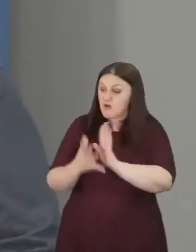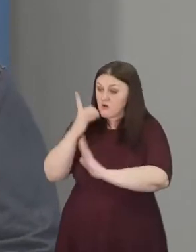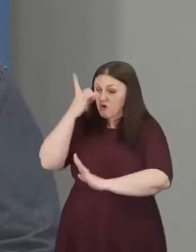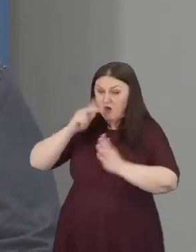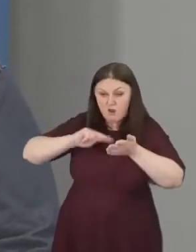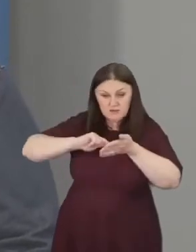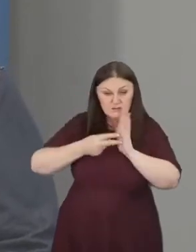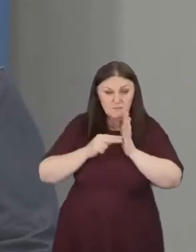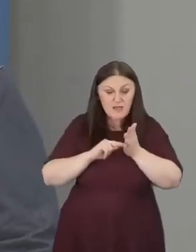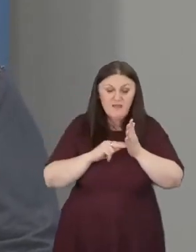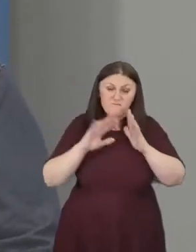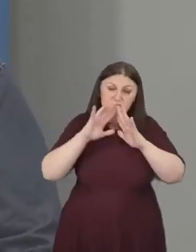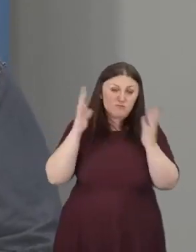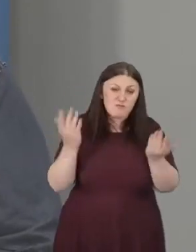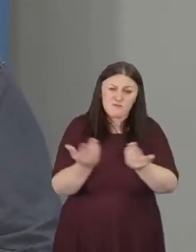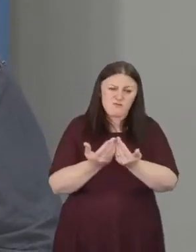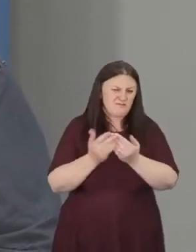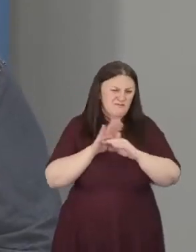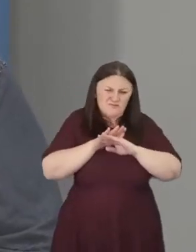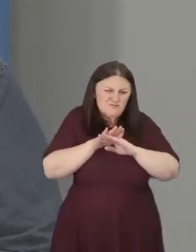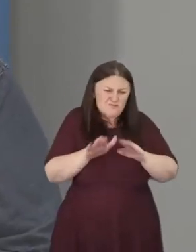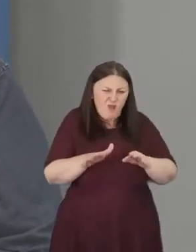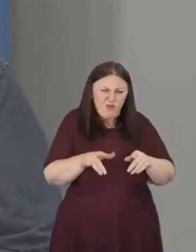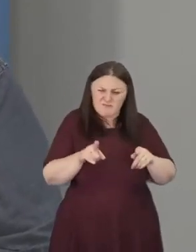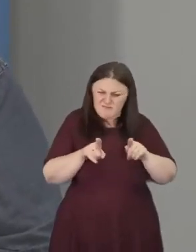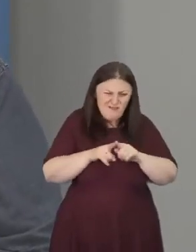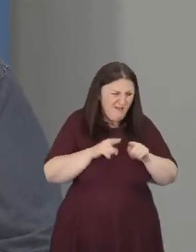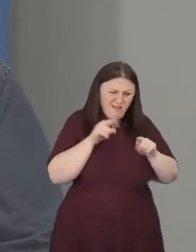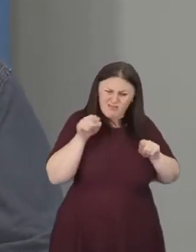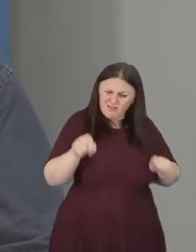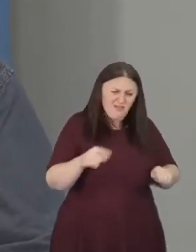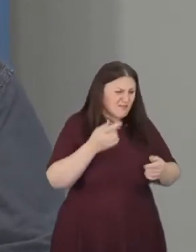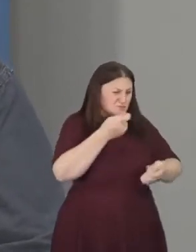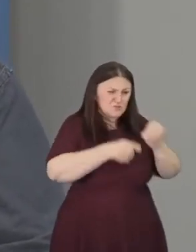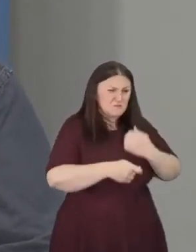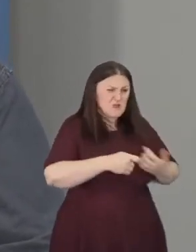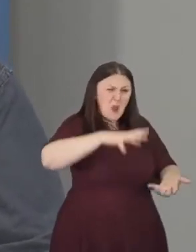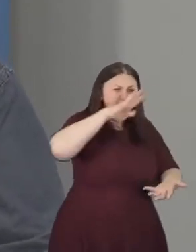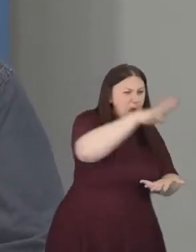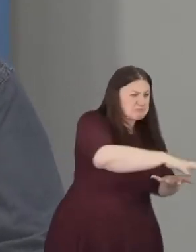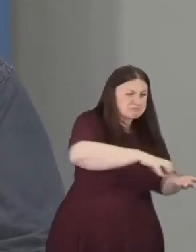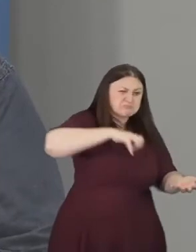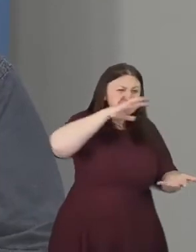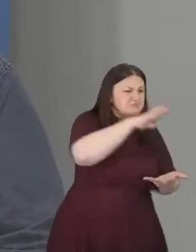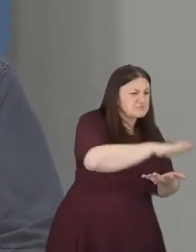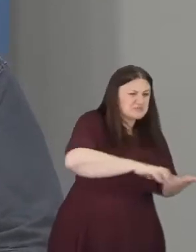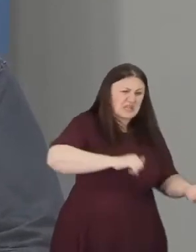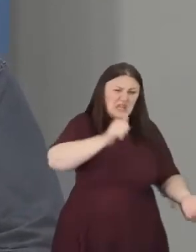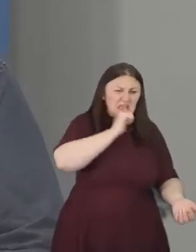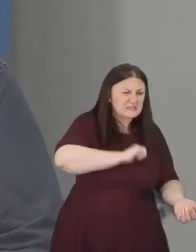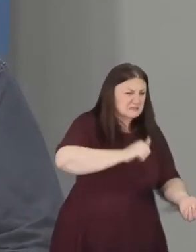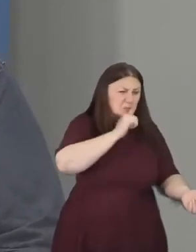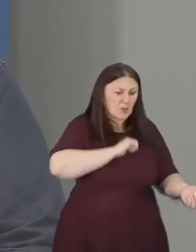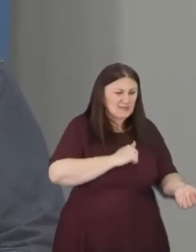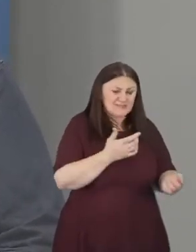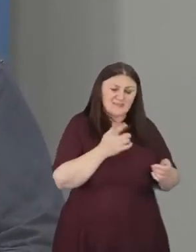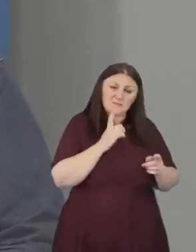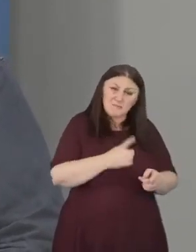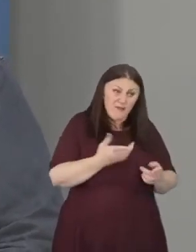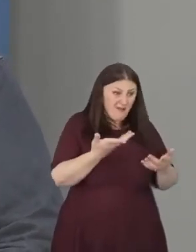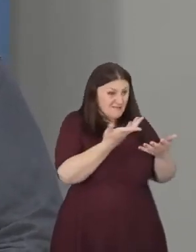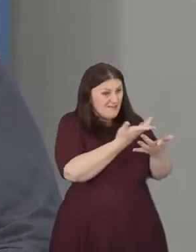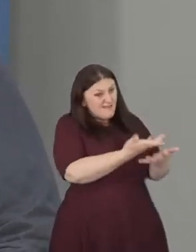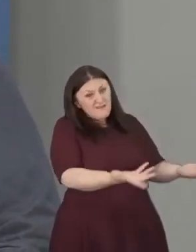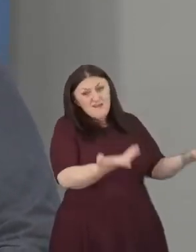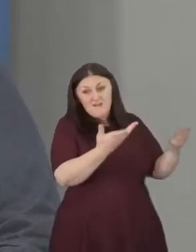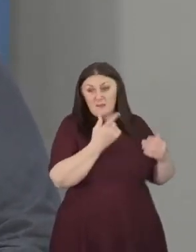earth was not for it to be exploited, but for it to have the ability to produce and sustain life